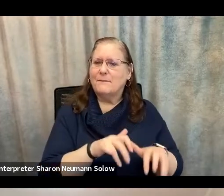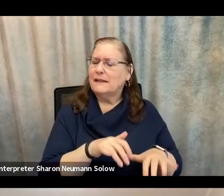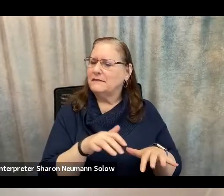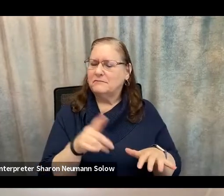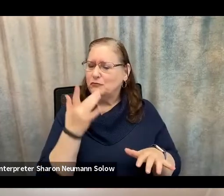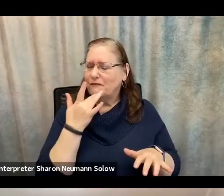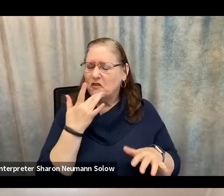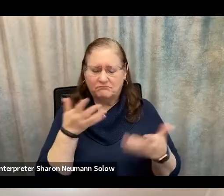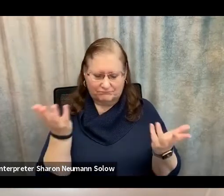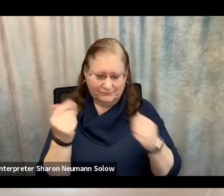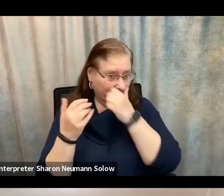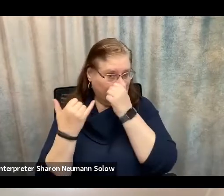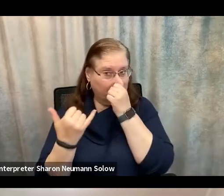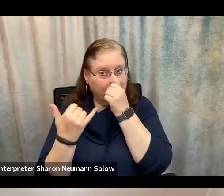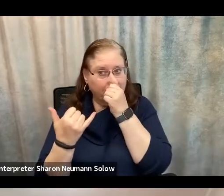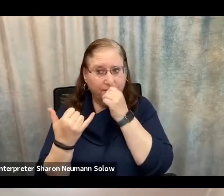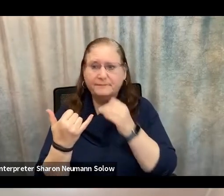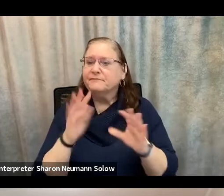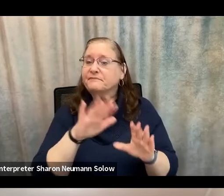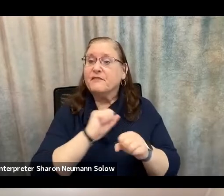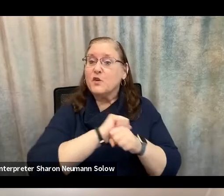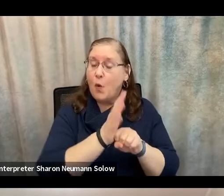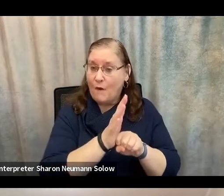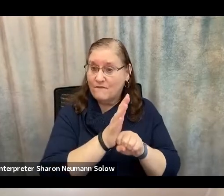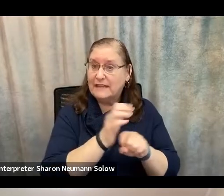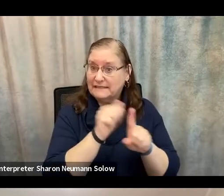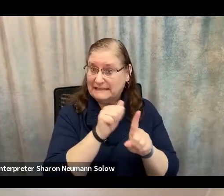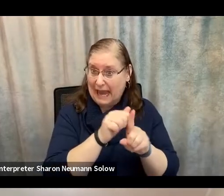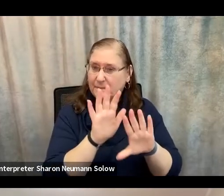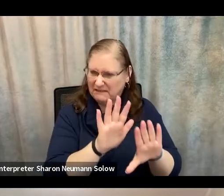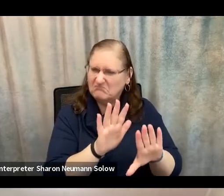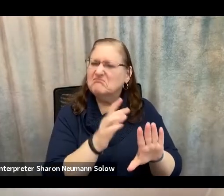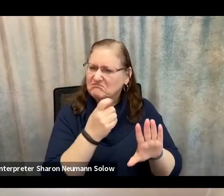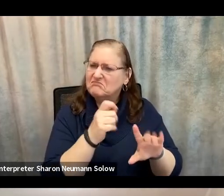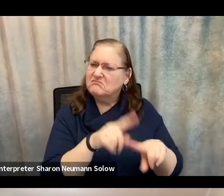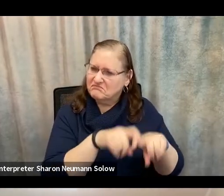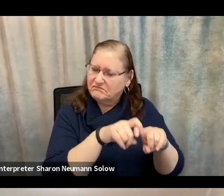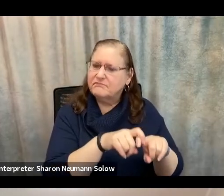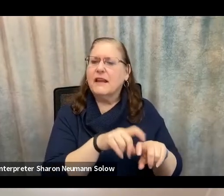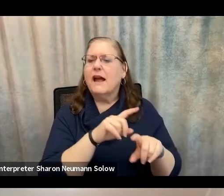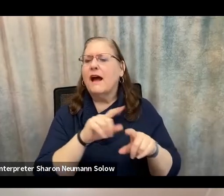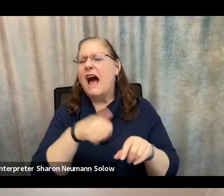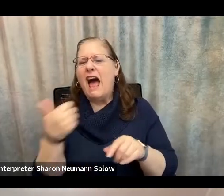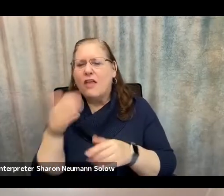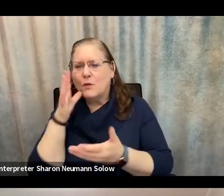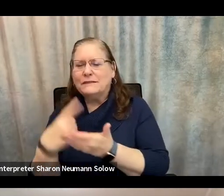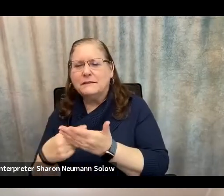So now we're going to move away from some of the COVID scams that we're talking about, although some of these will also involve COVID related issues and talk